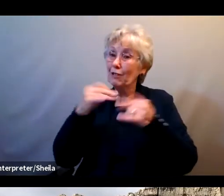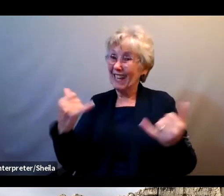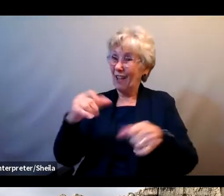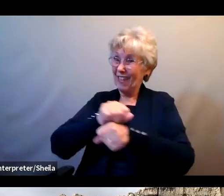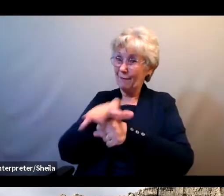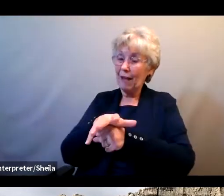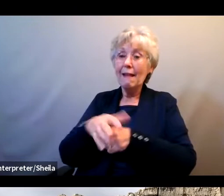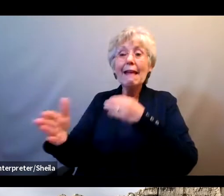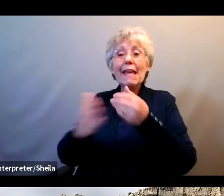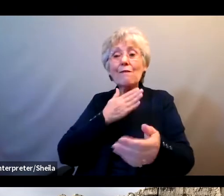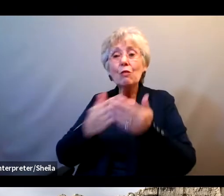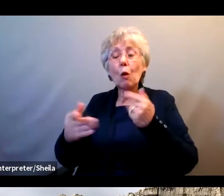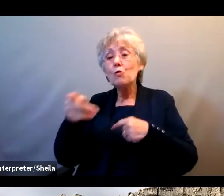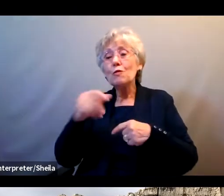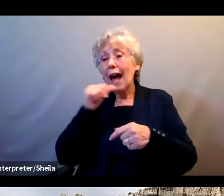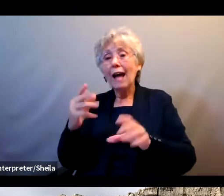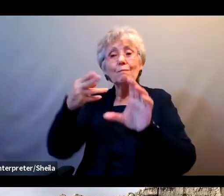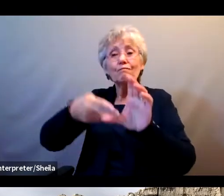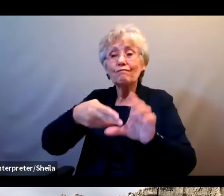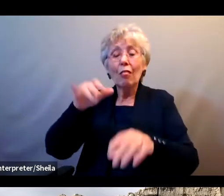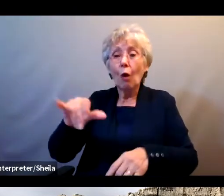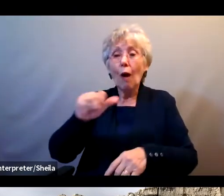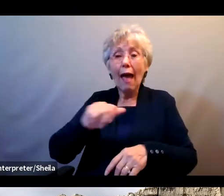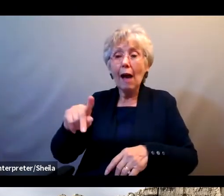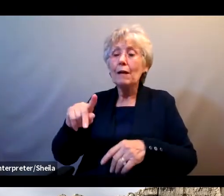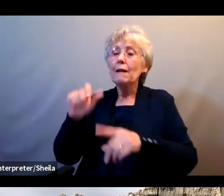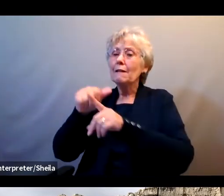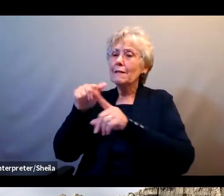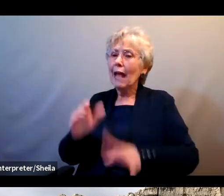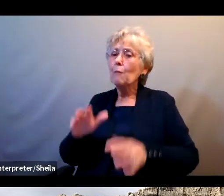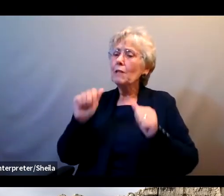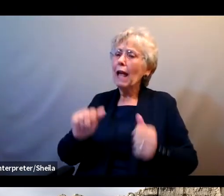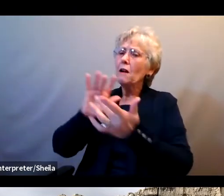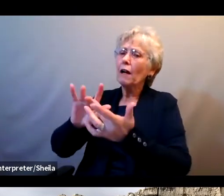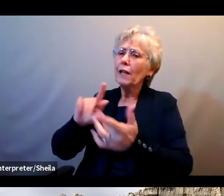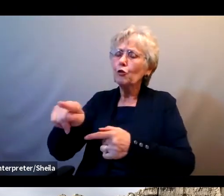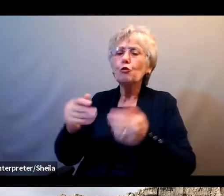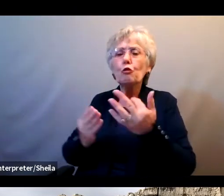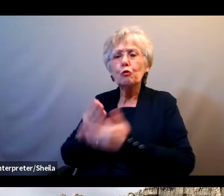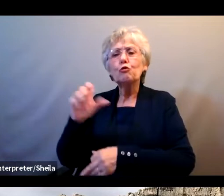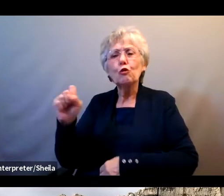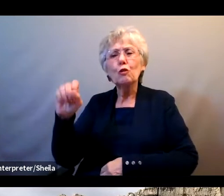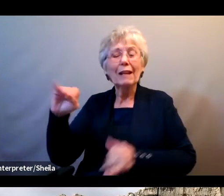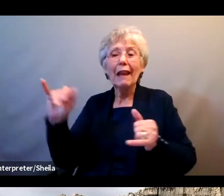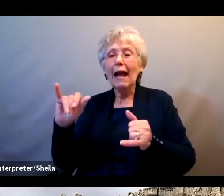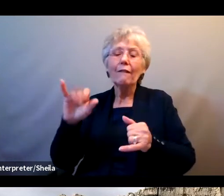you're not on these apps, a scammer could reach out to you through social media, like Facebook or Instagram, through a friend request